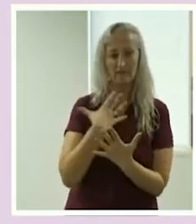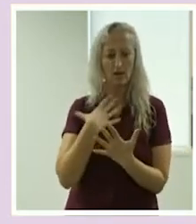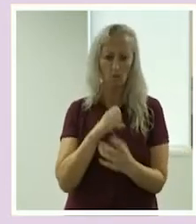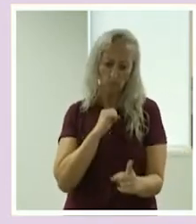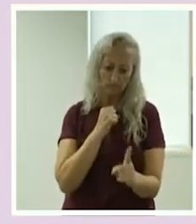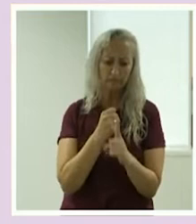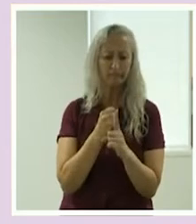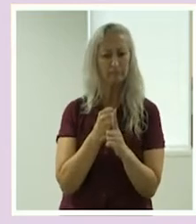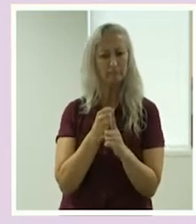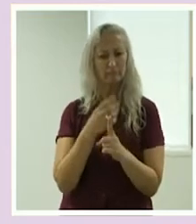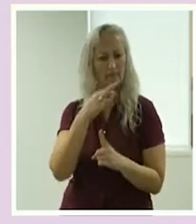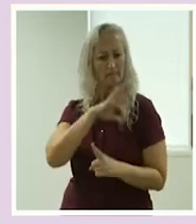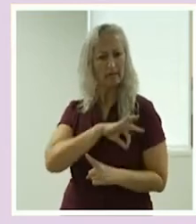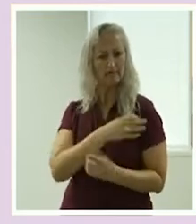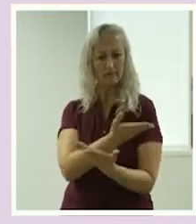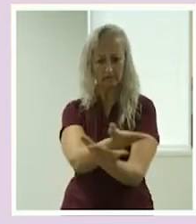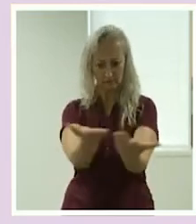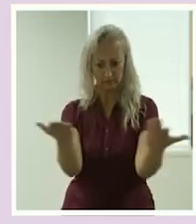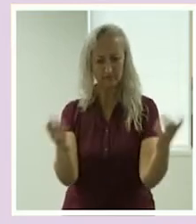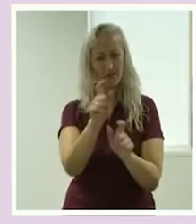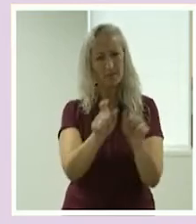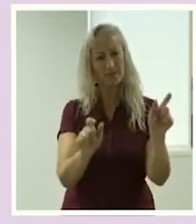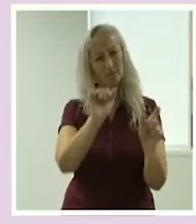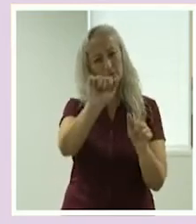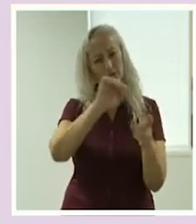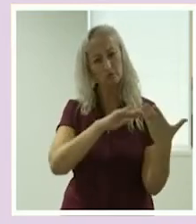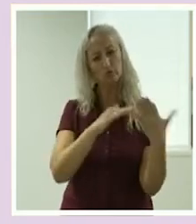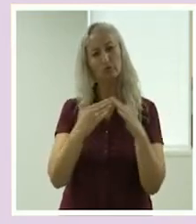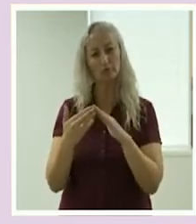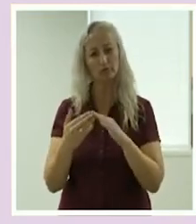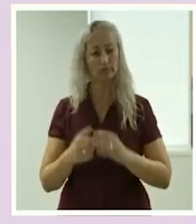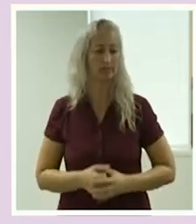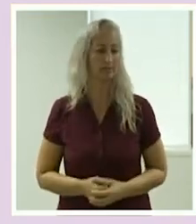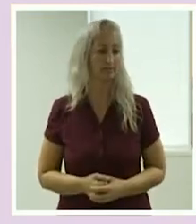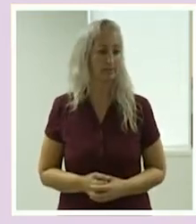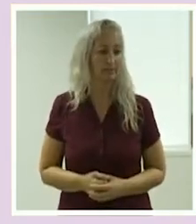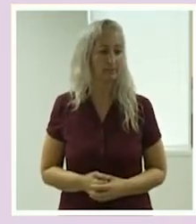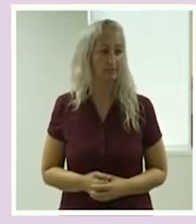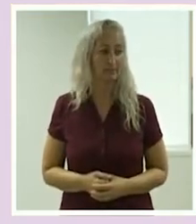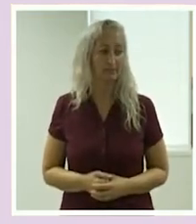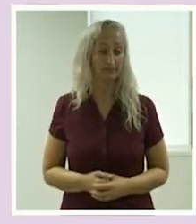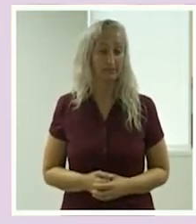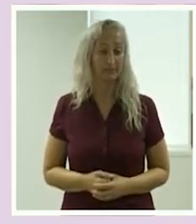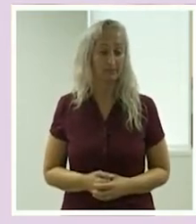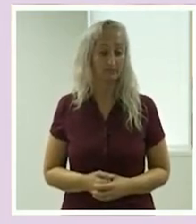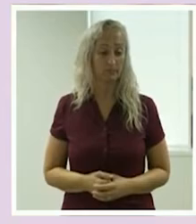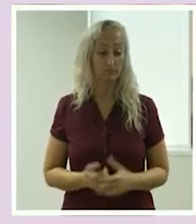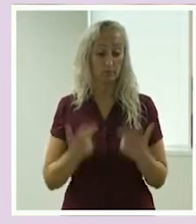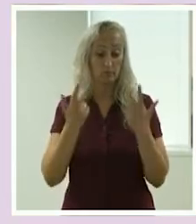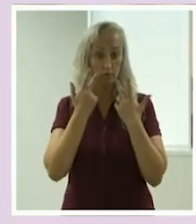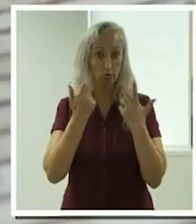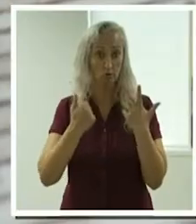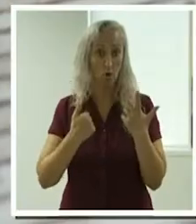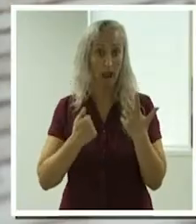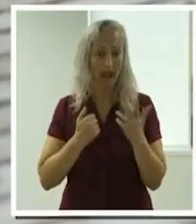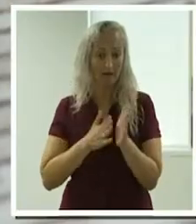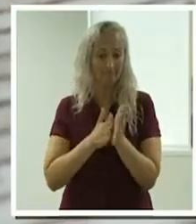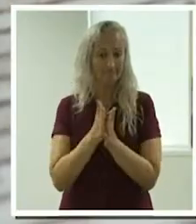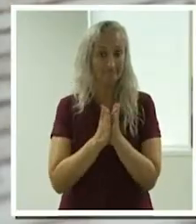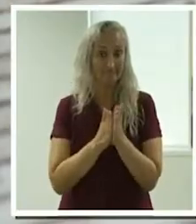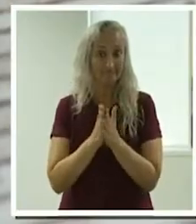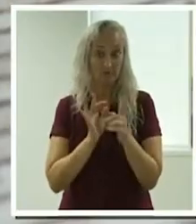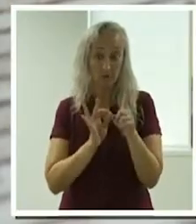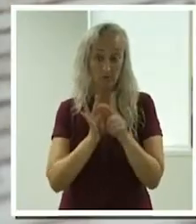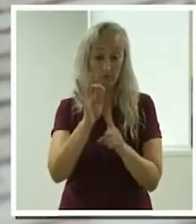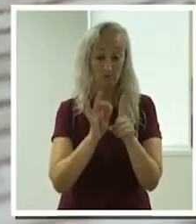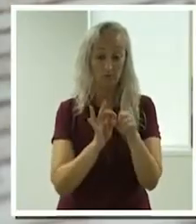community. As an example of our desire to continually improve and evolve, I was having a